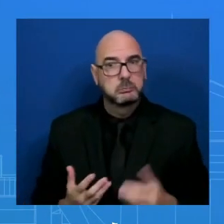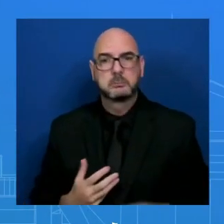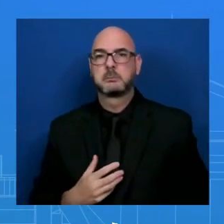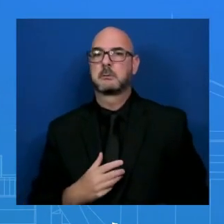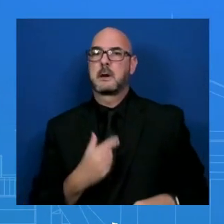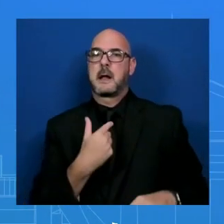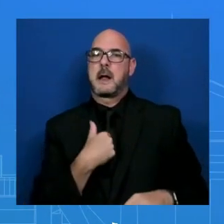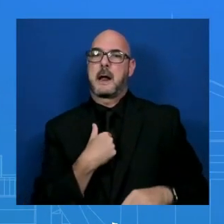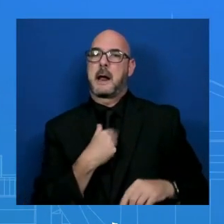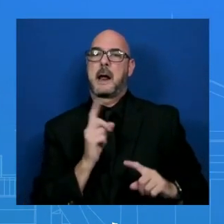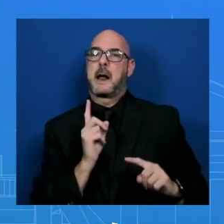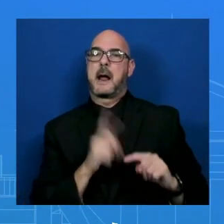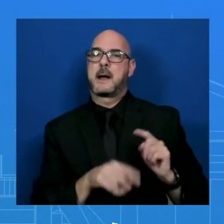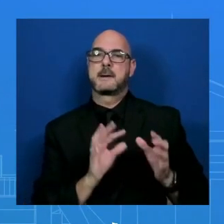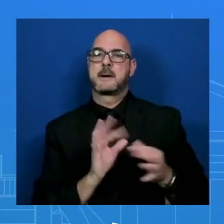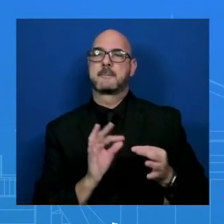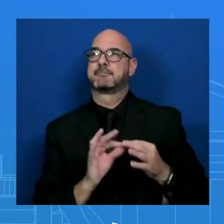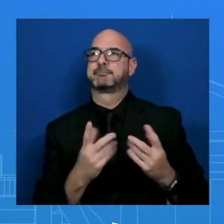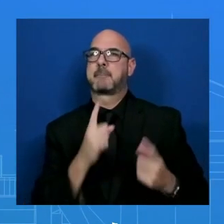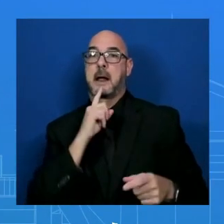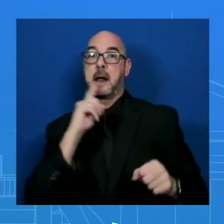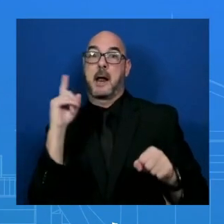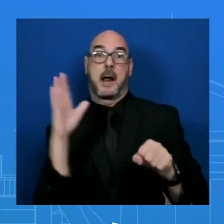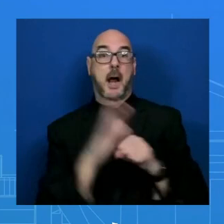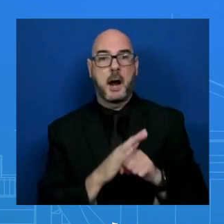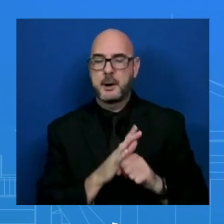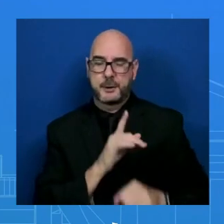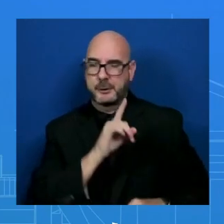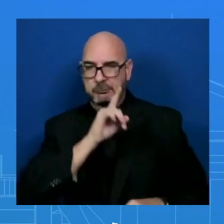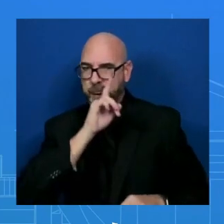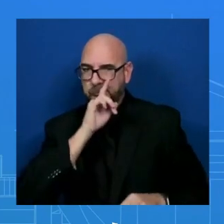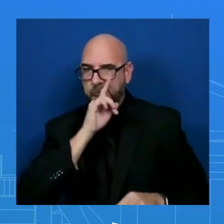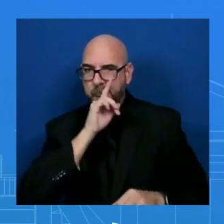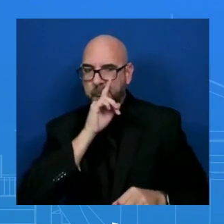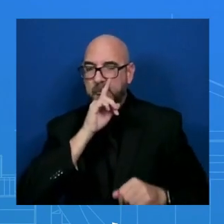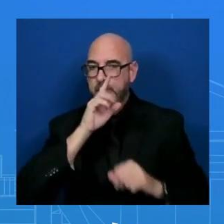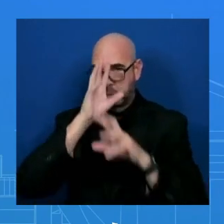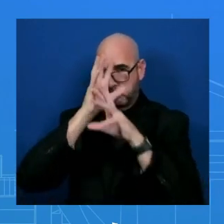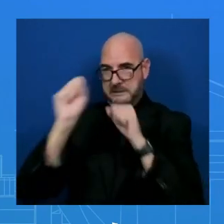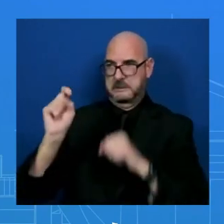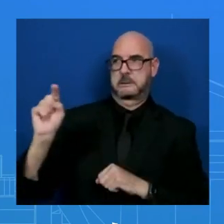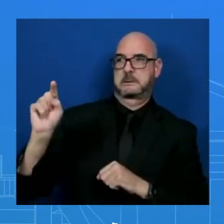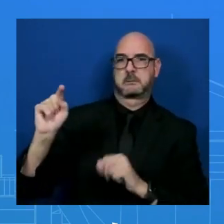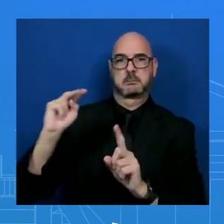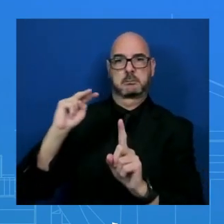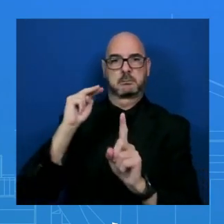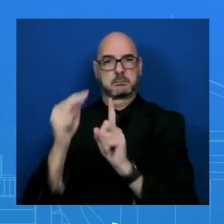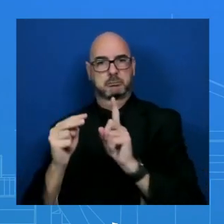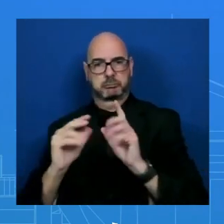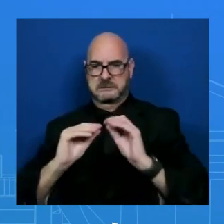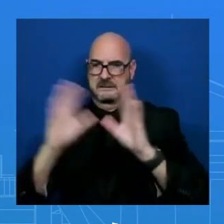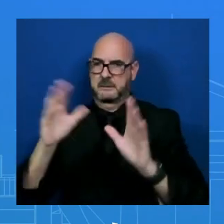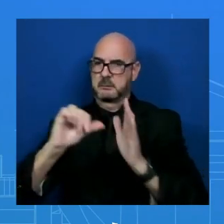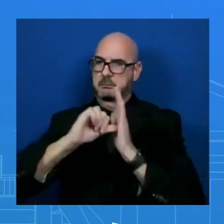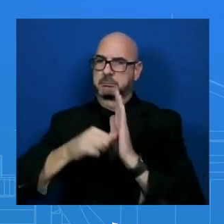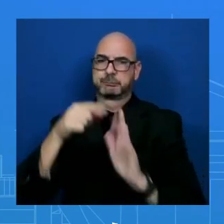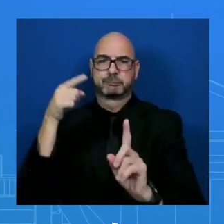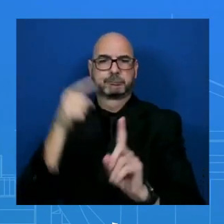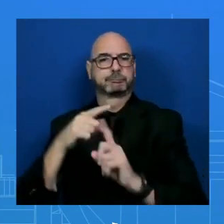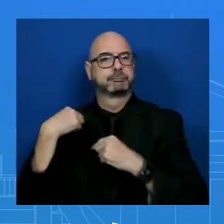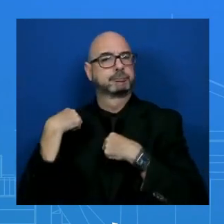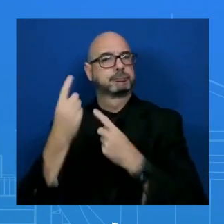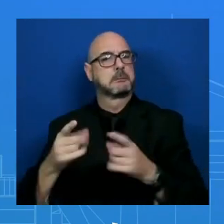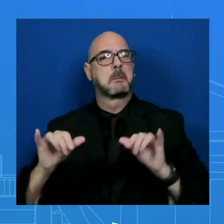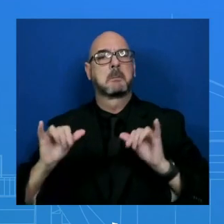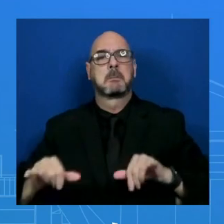pledges, hopes for the future. The administration's position has been clear and consistent for a long time. We are prepared to engage in